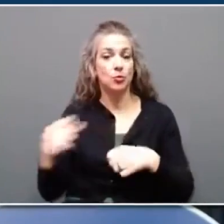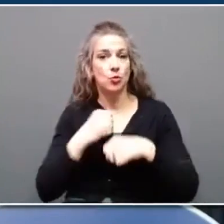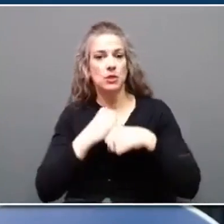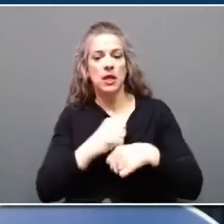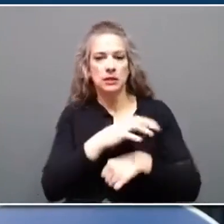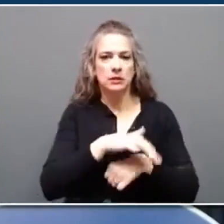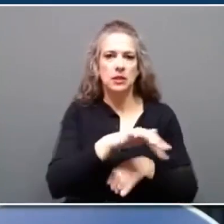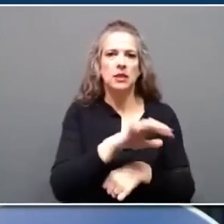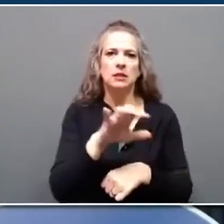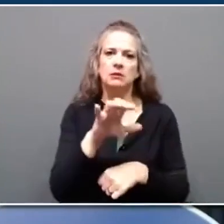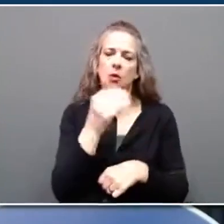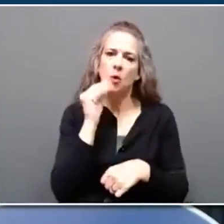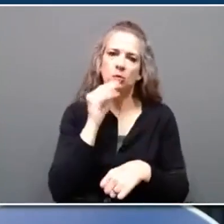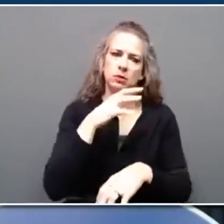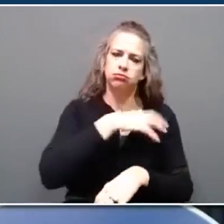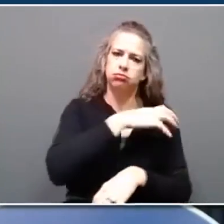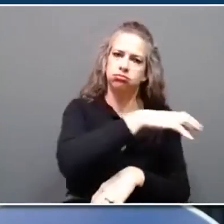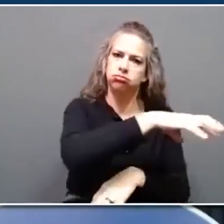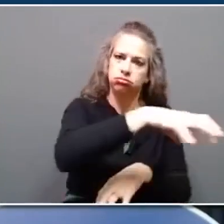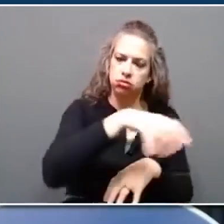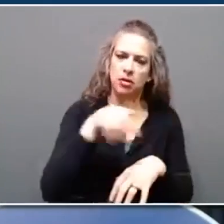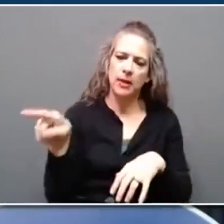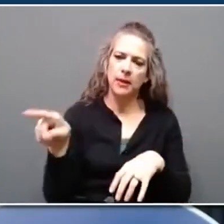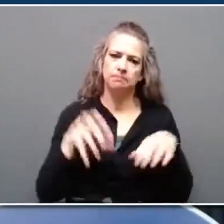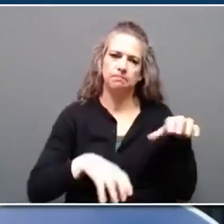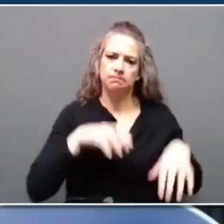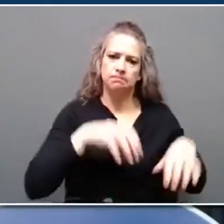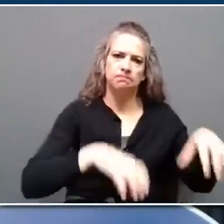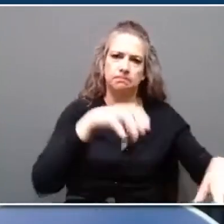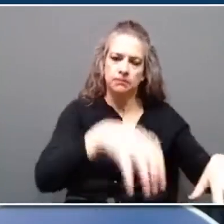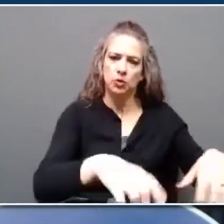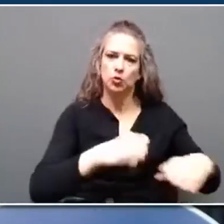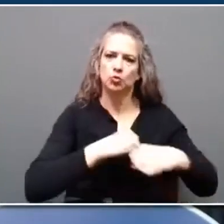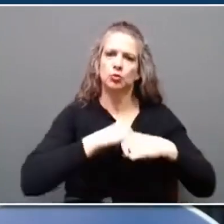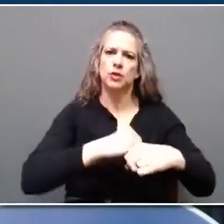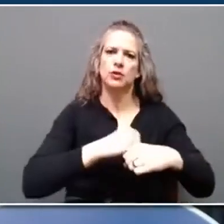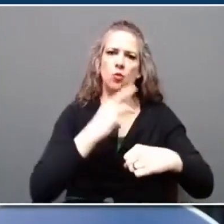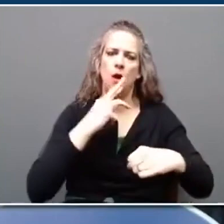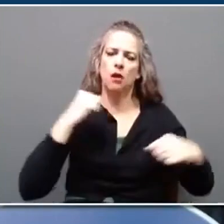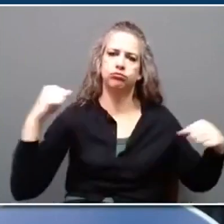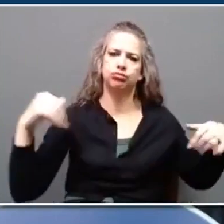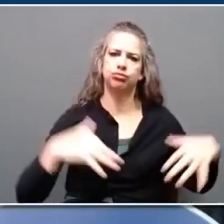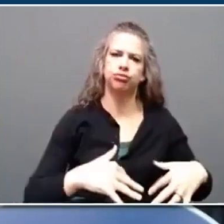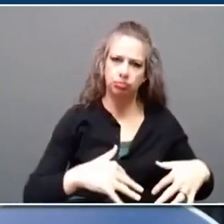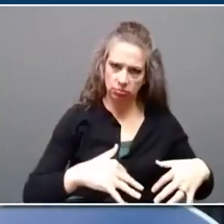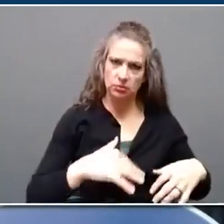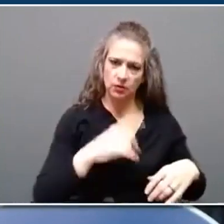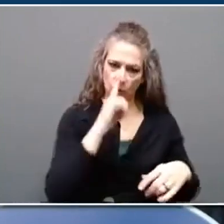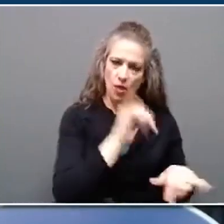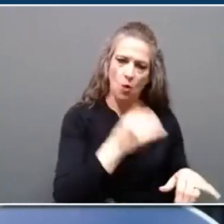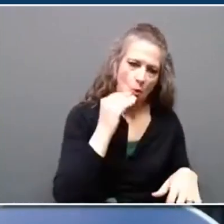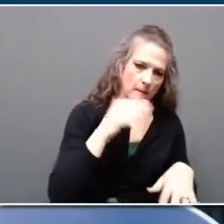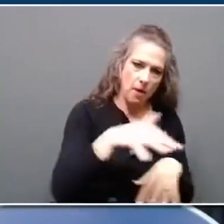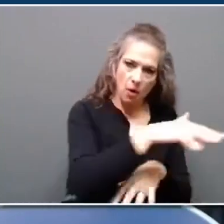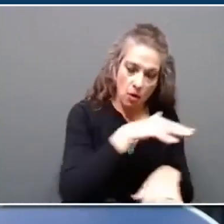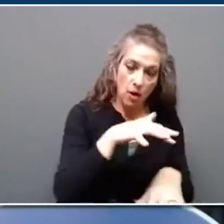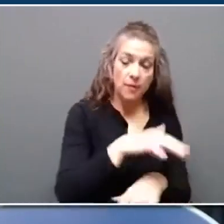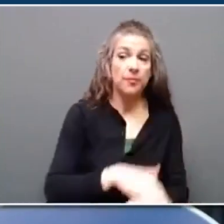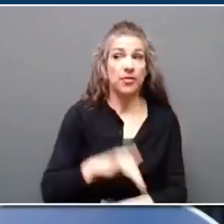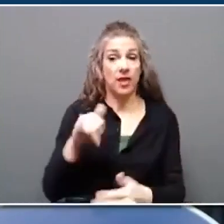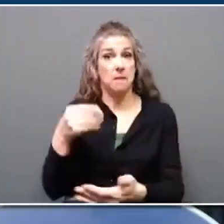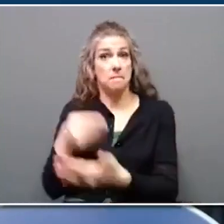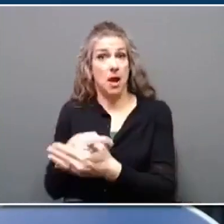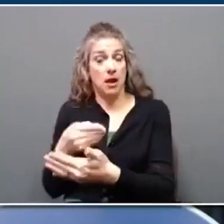ditches, culverts, and drop boxes to control drainage. The funding is also being used to rebuild water and wastewater